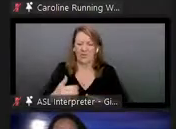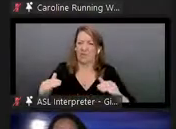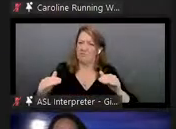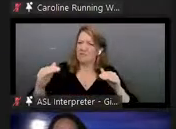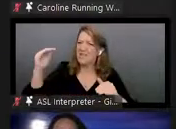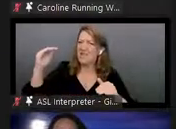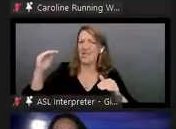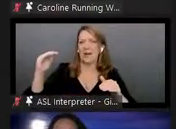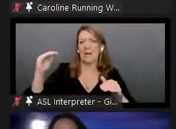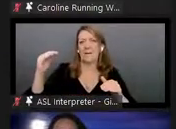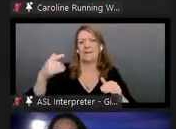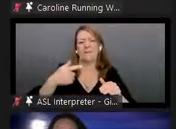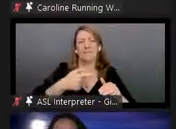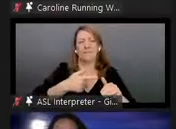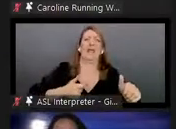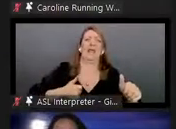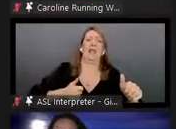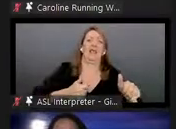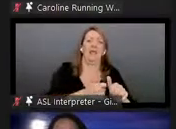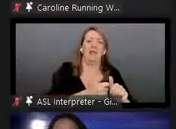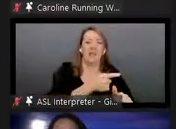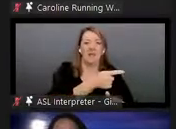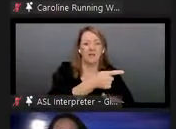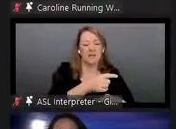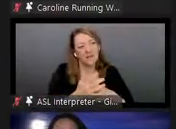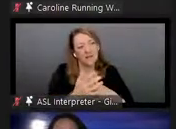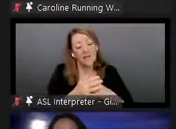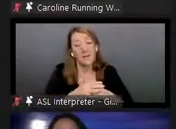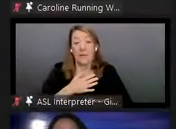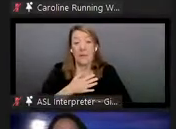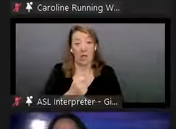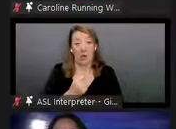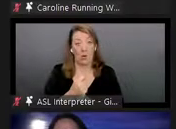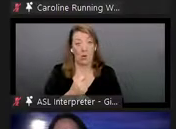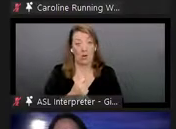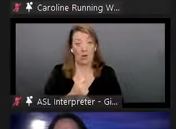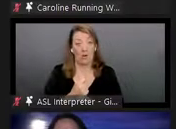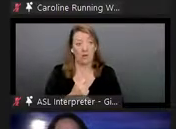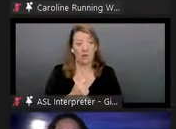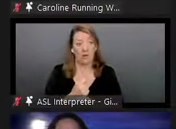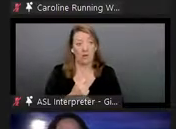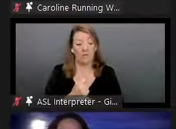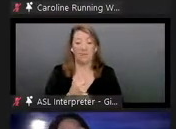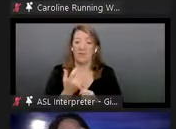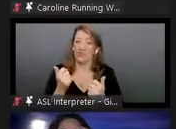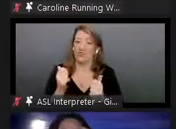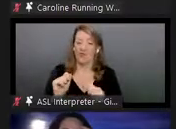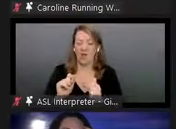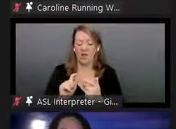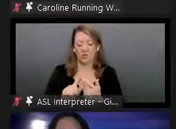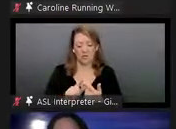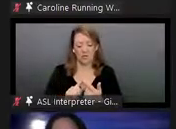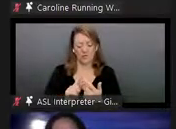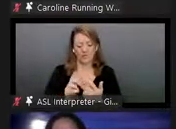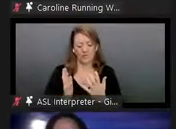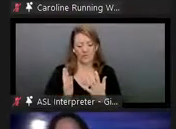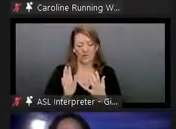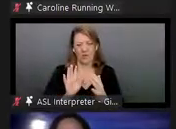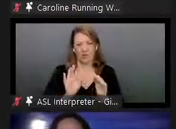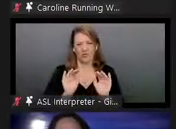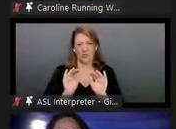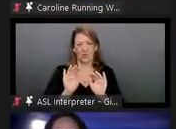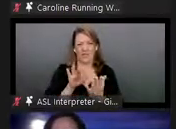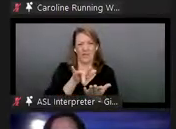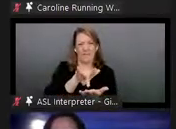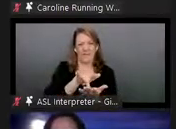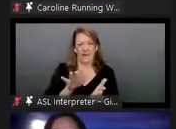uh, in the work that I do, we try to operate in a, in a, in a gap in the middle where, you know, like